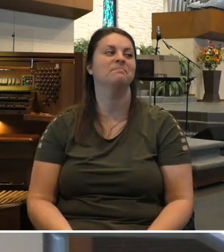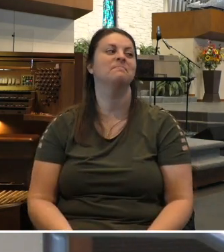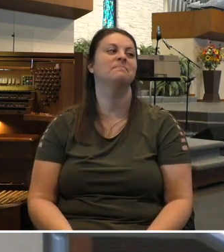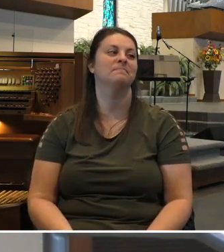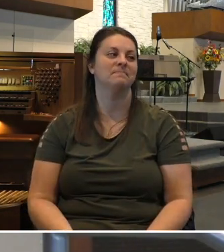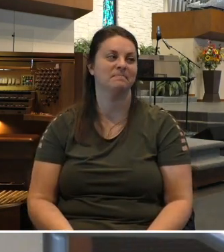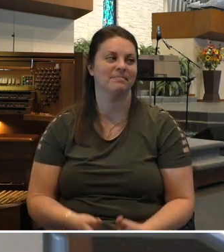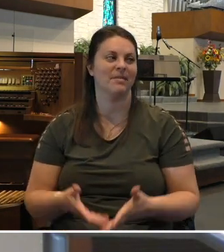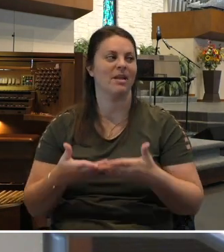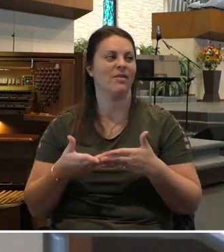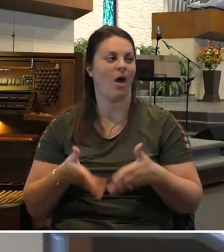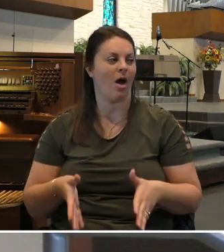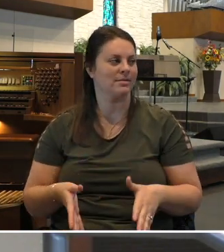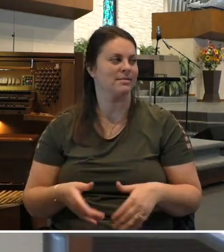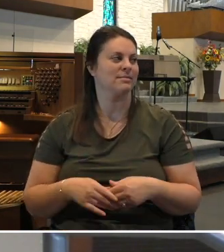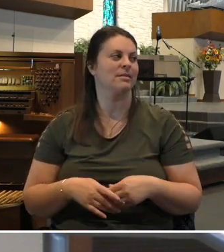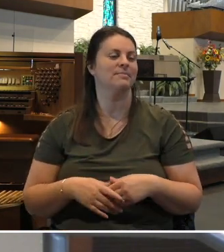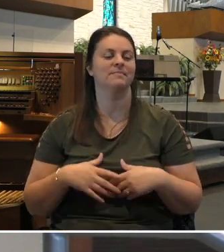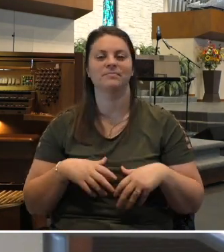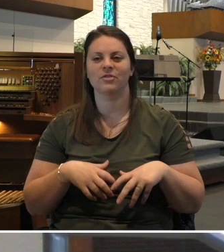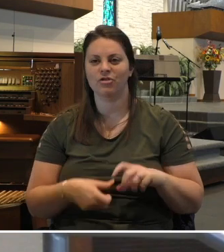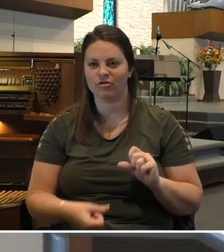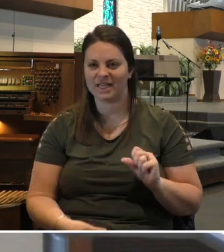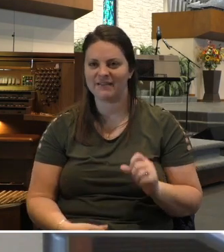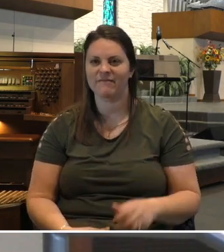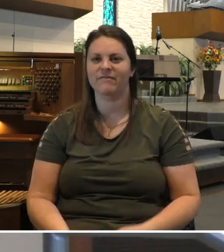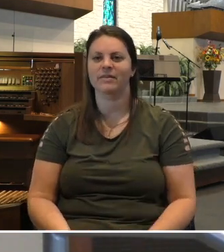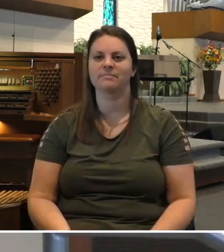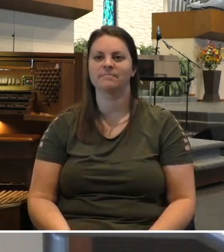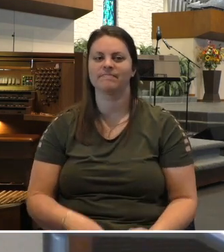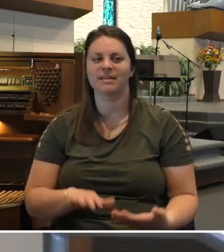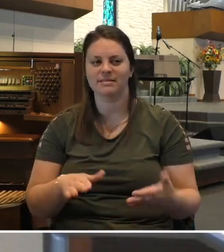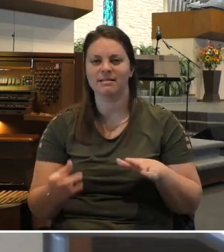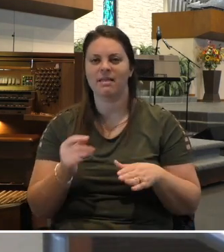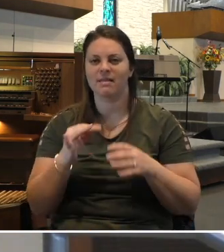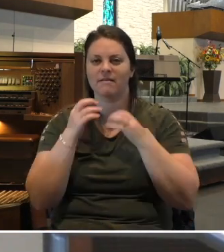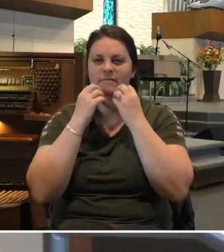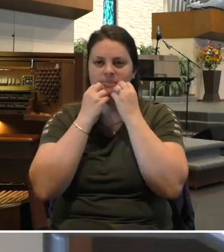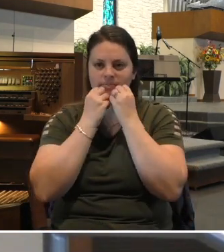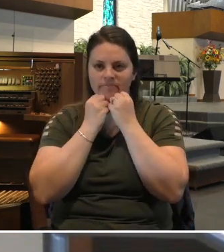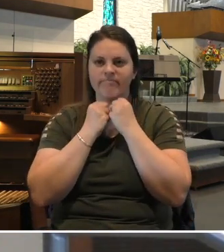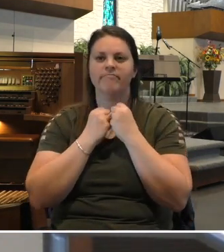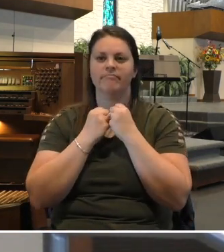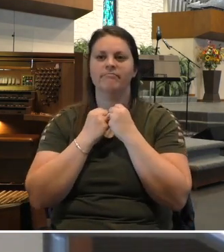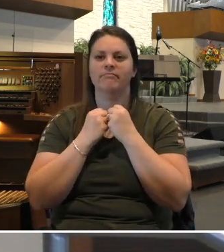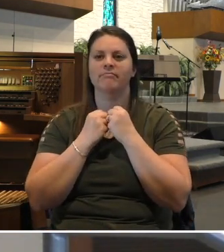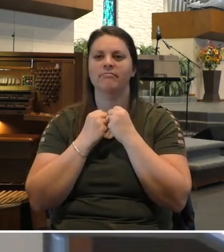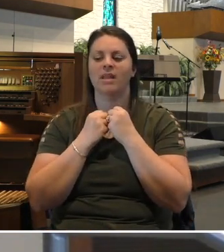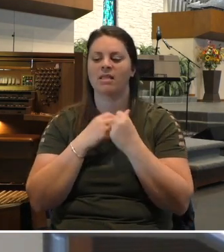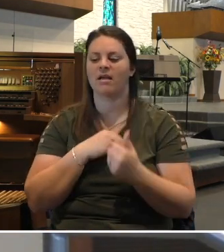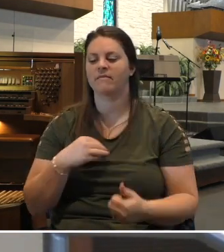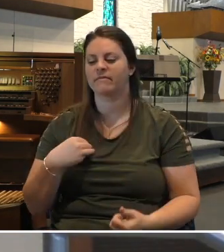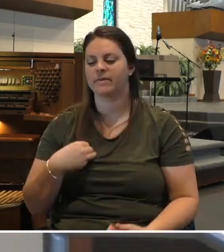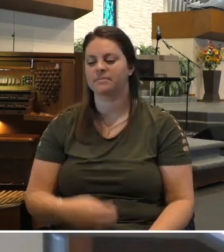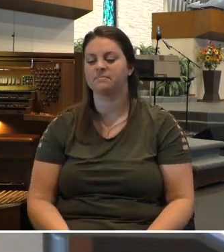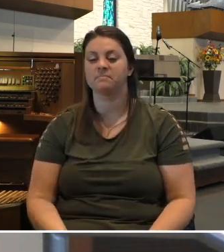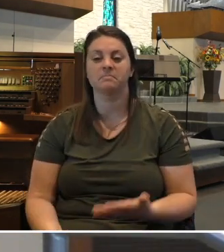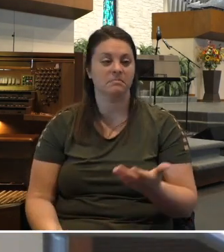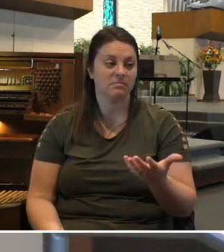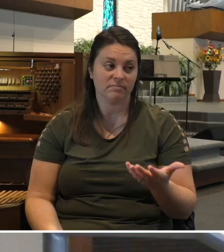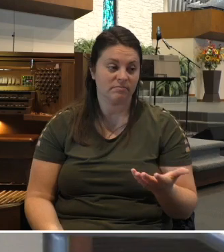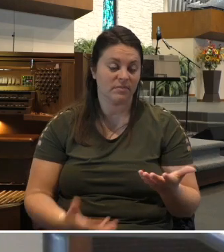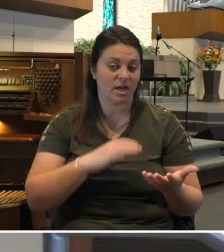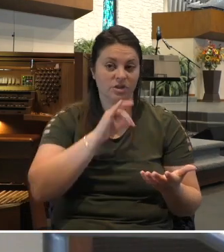and grief. It was the death of a loved one. So whether it has been a child